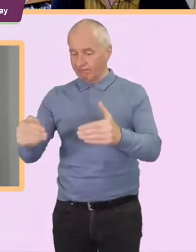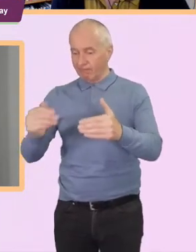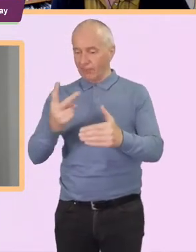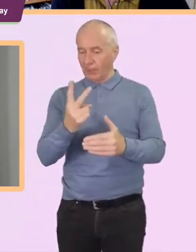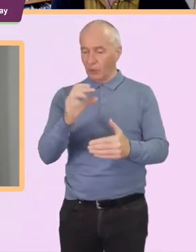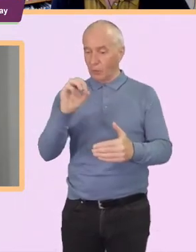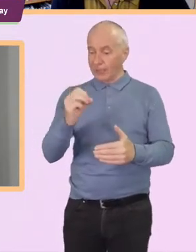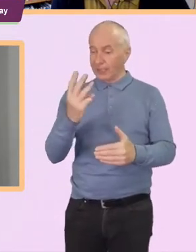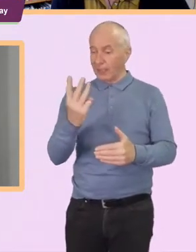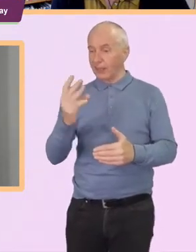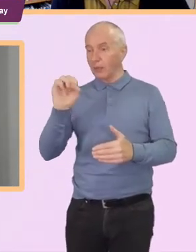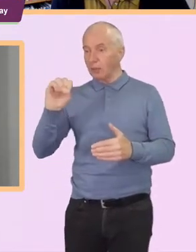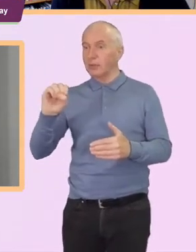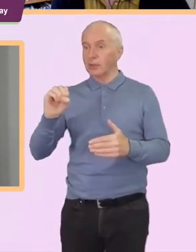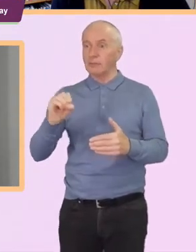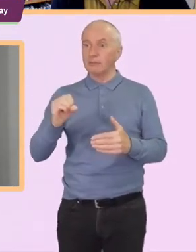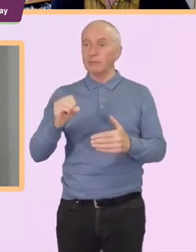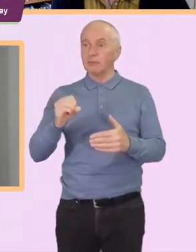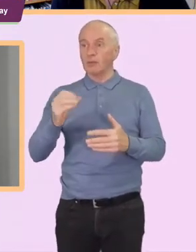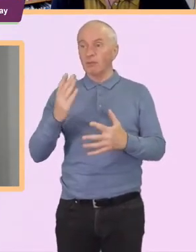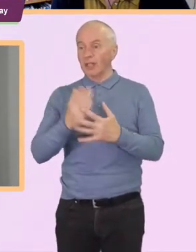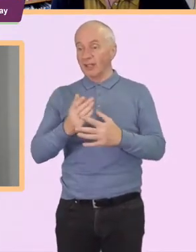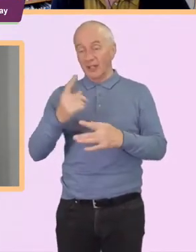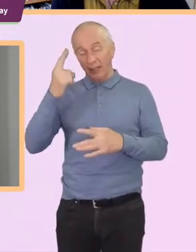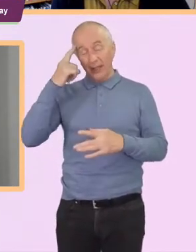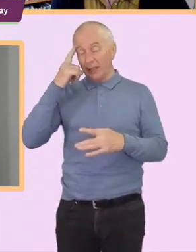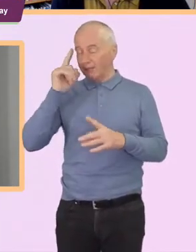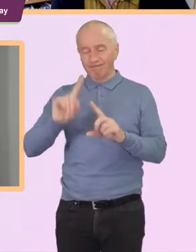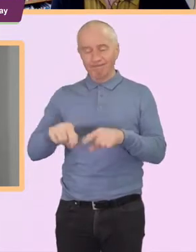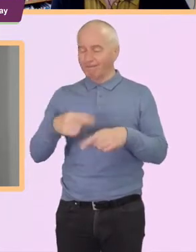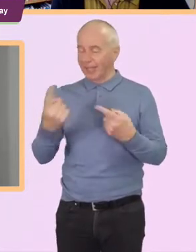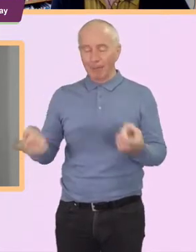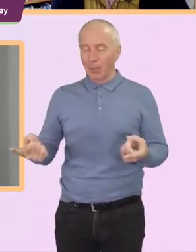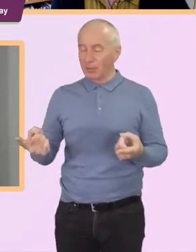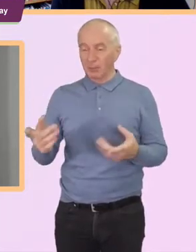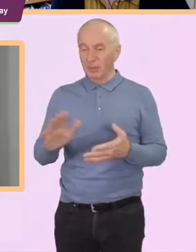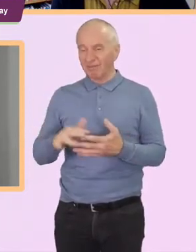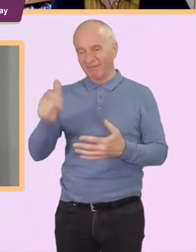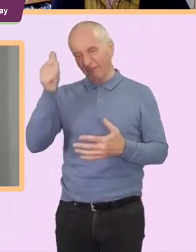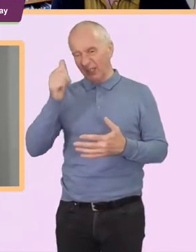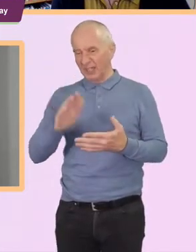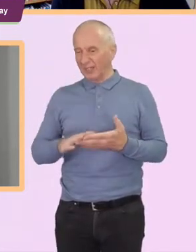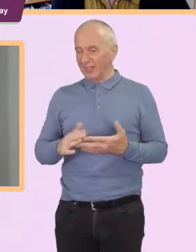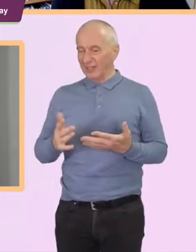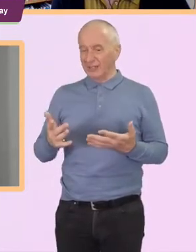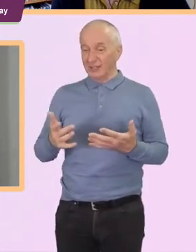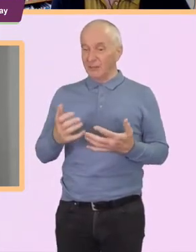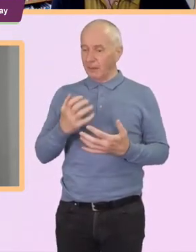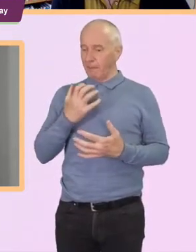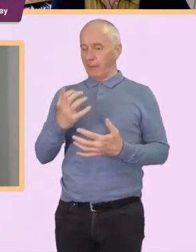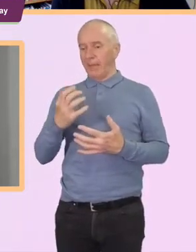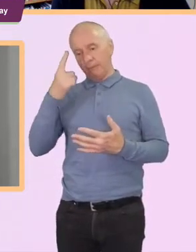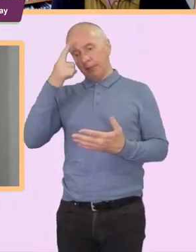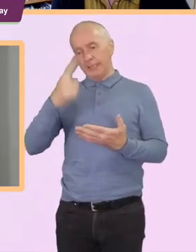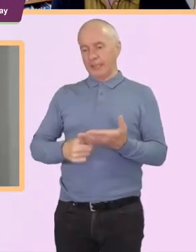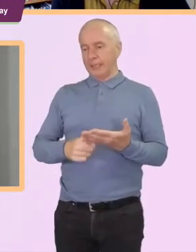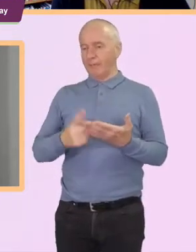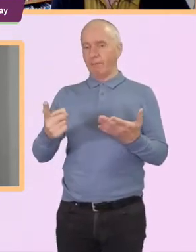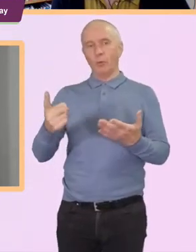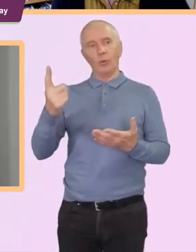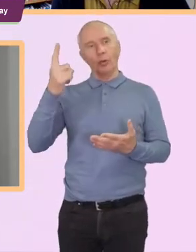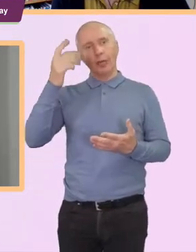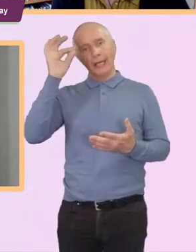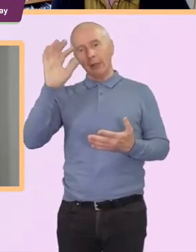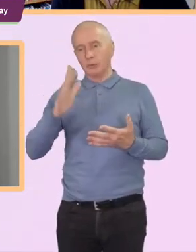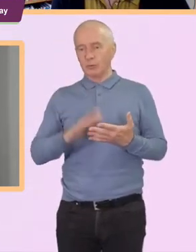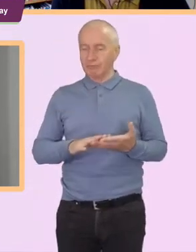is almost impossible if not very challenging. It's a brave decision I think for a council. The Church of